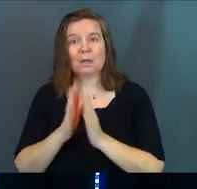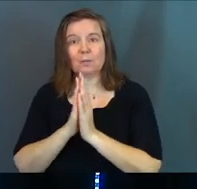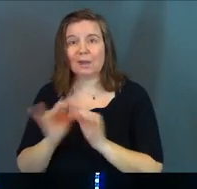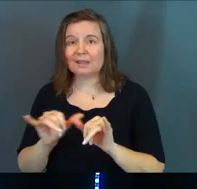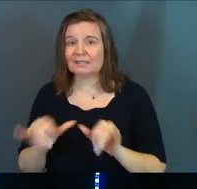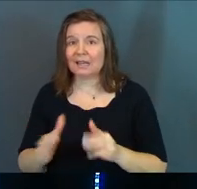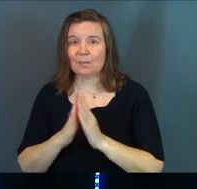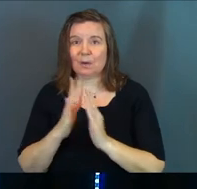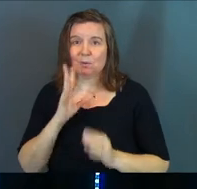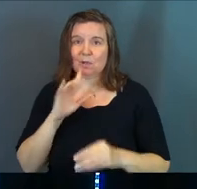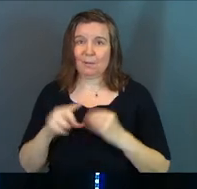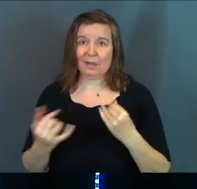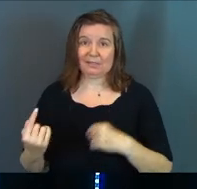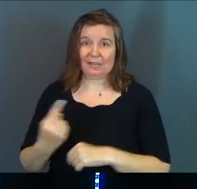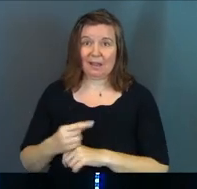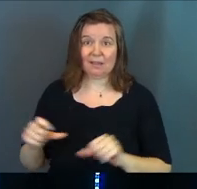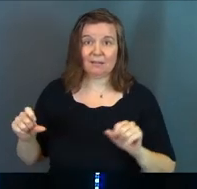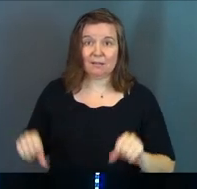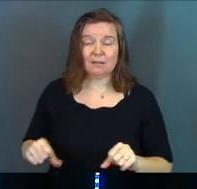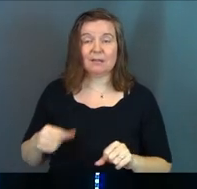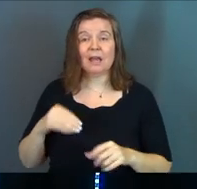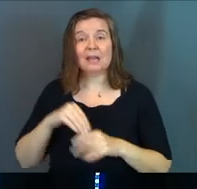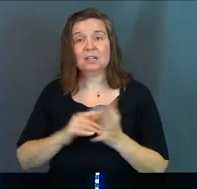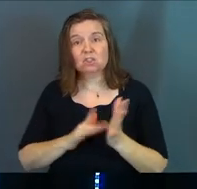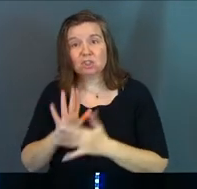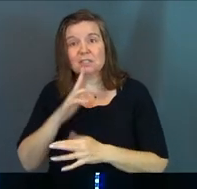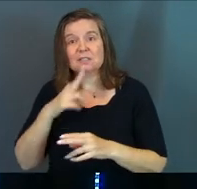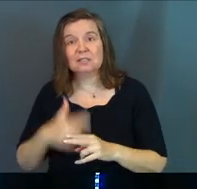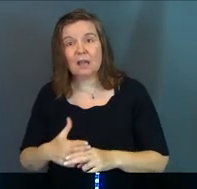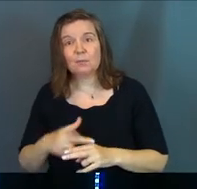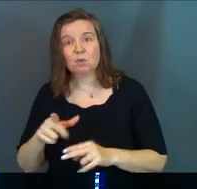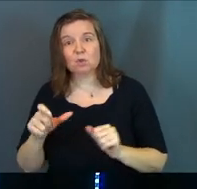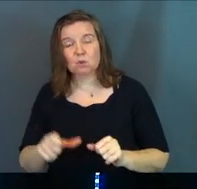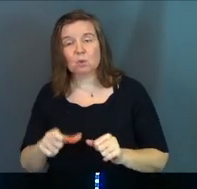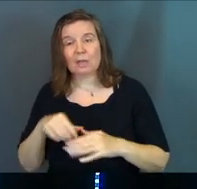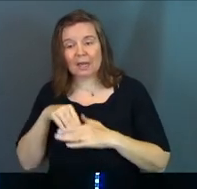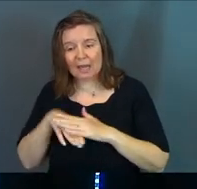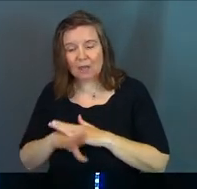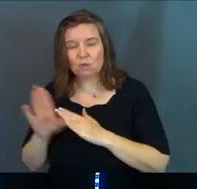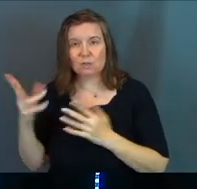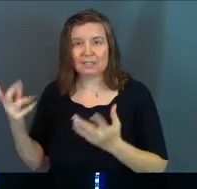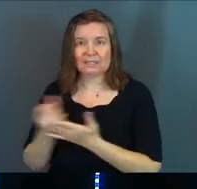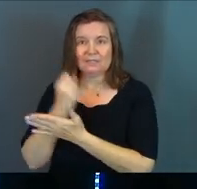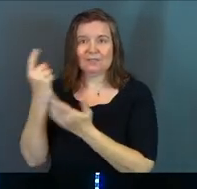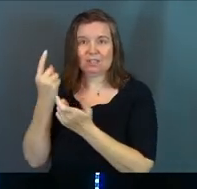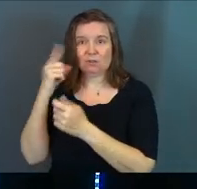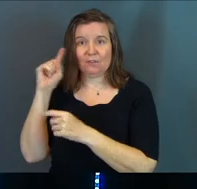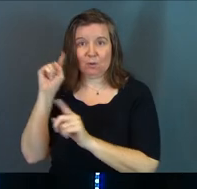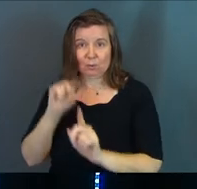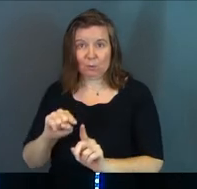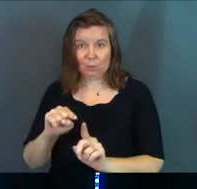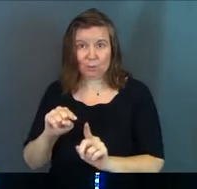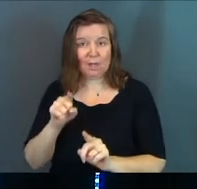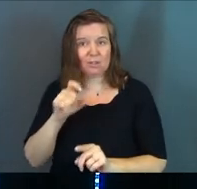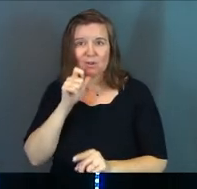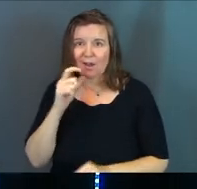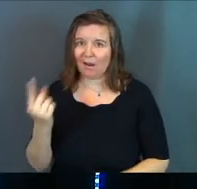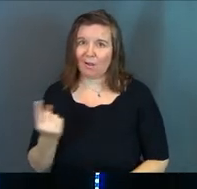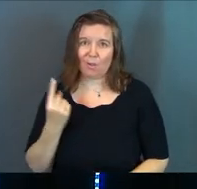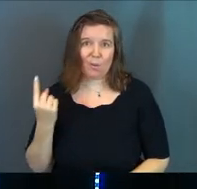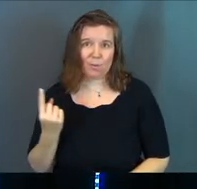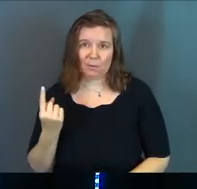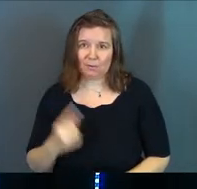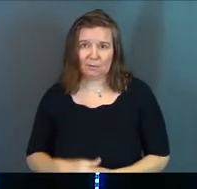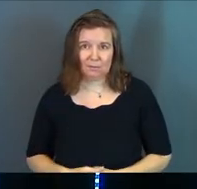pray these same prayers that we talked about today. And in Jesus' name, you can enter into his victory for you. And you're not alone.